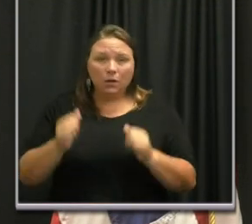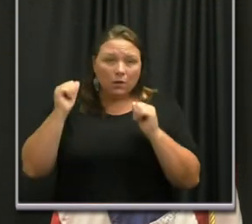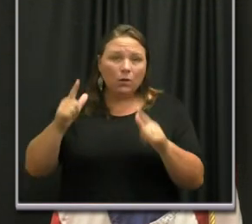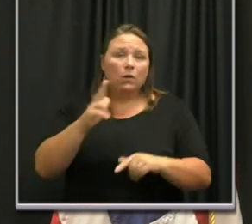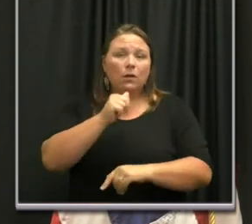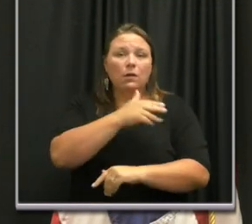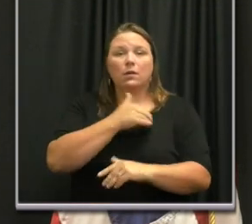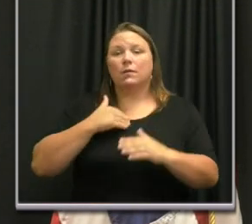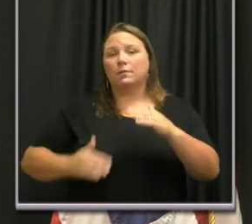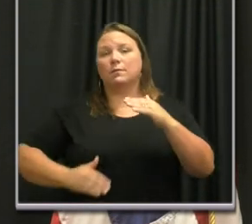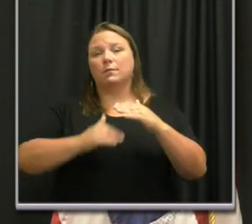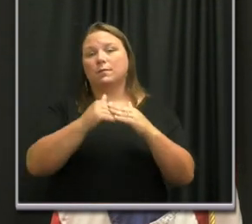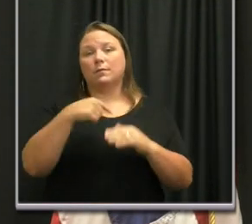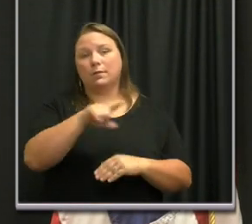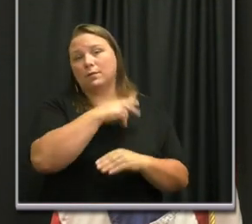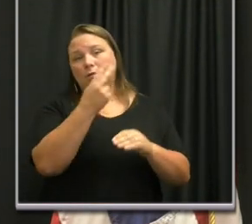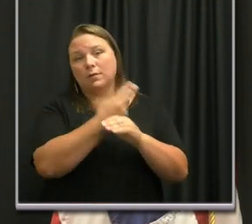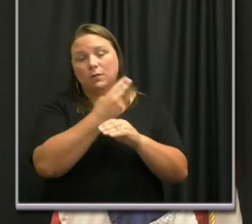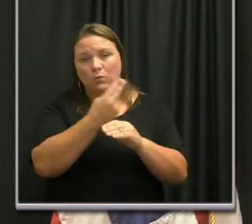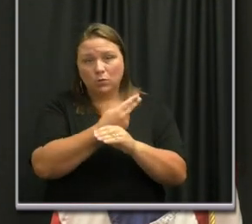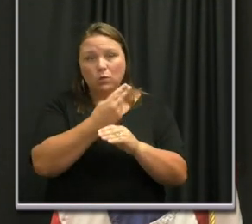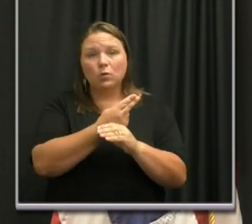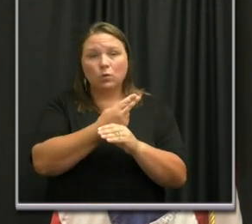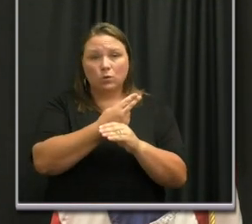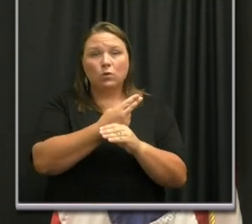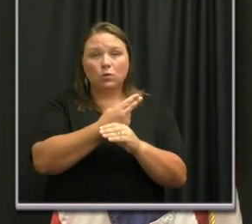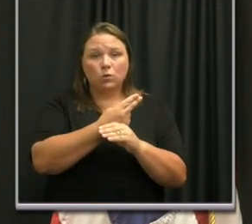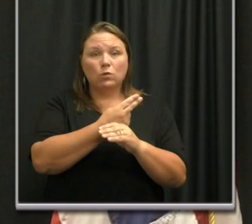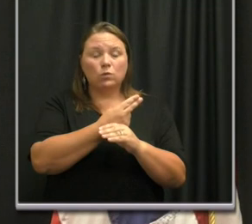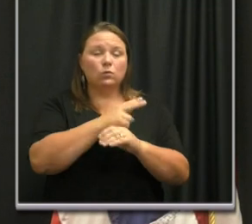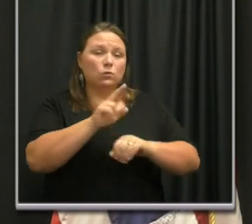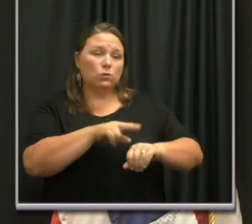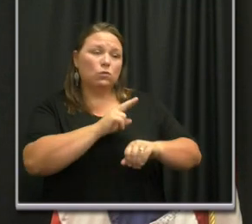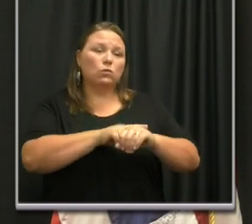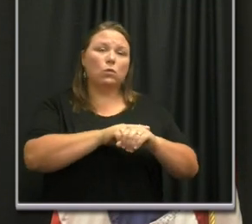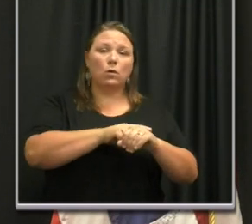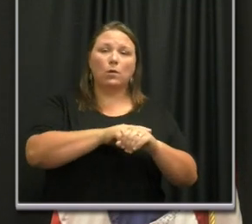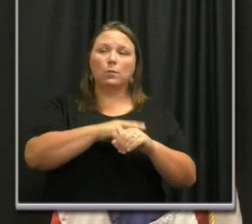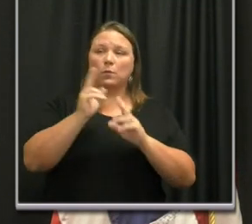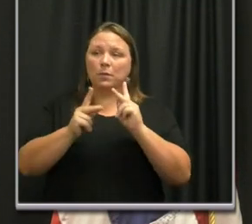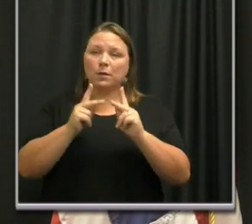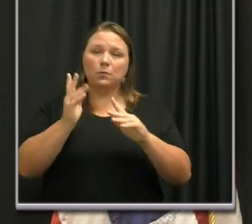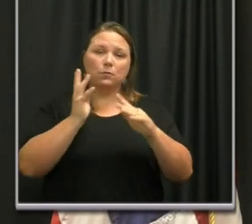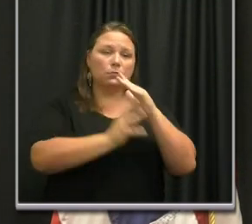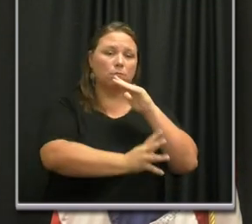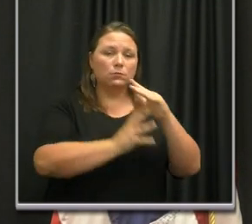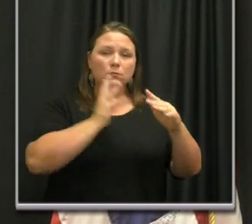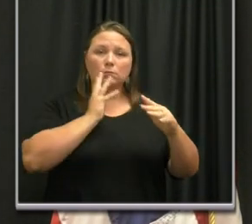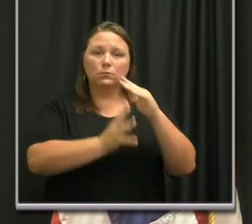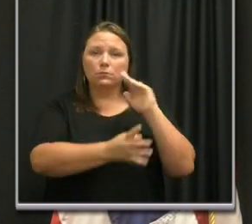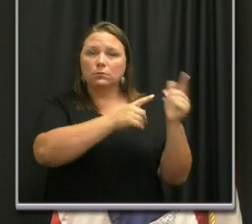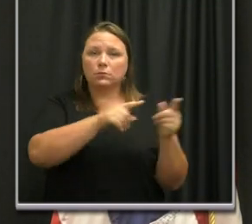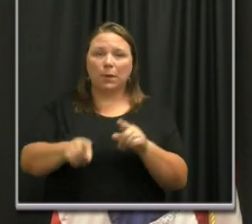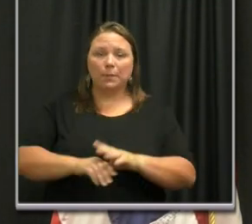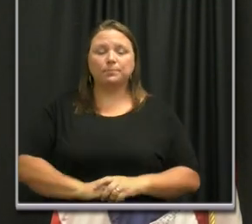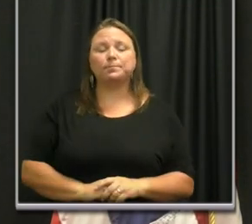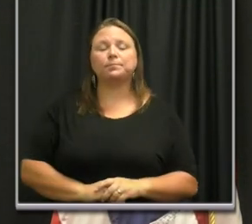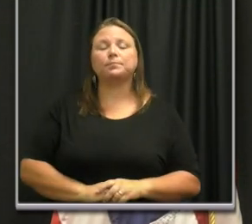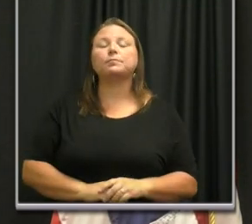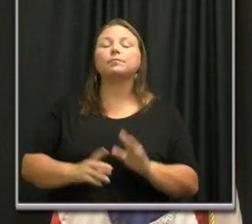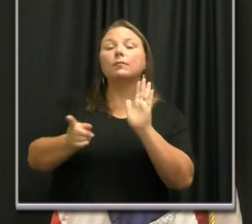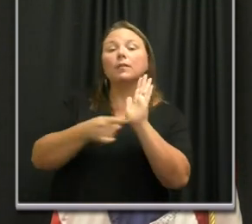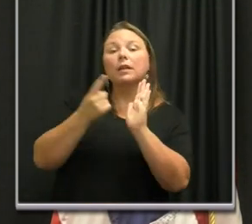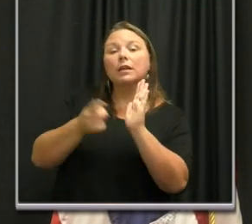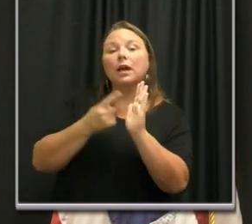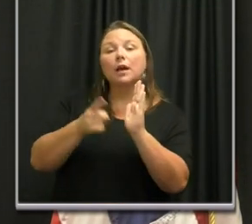have surge capacity that they use in the normal ebb and flow of hospital administration. Sometimes